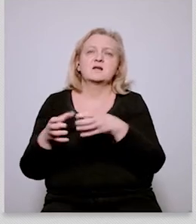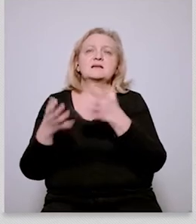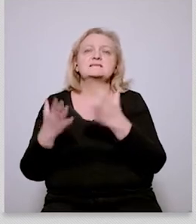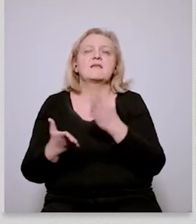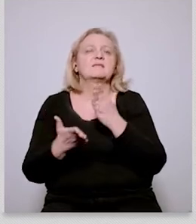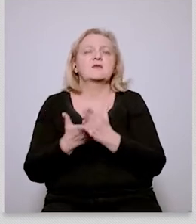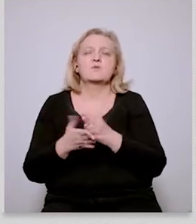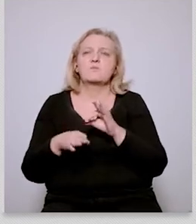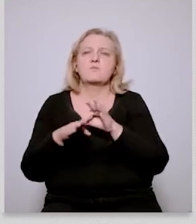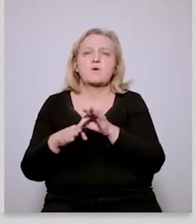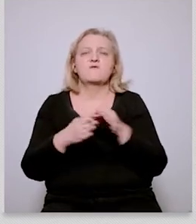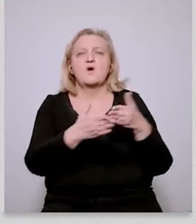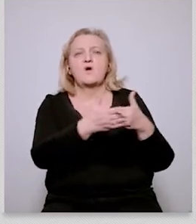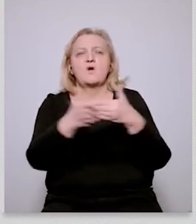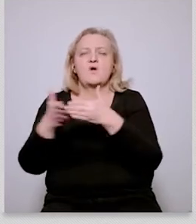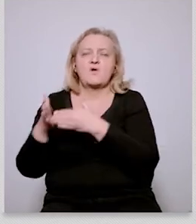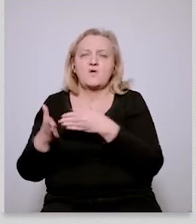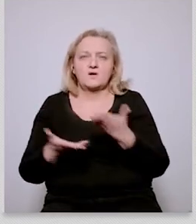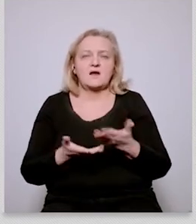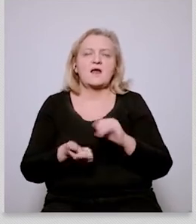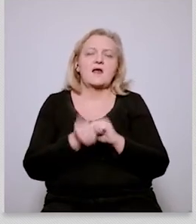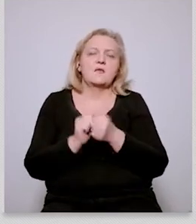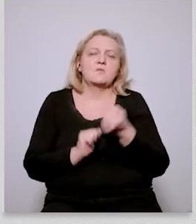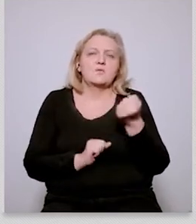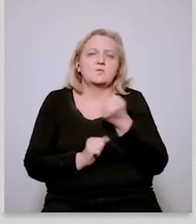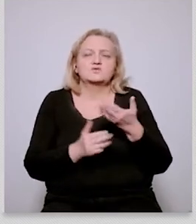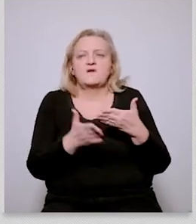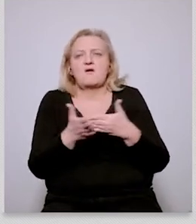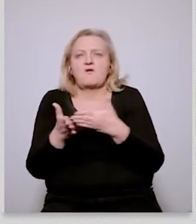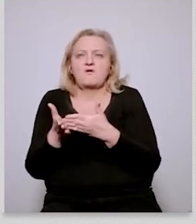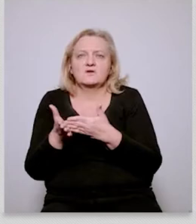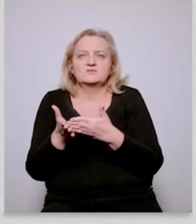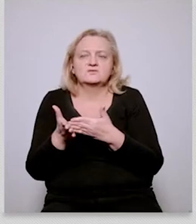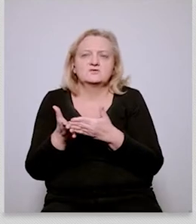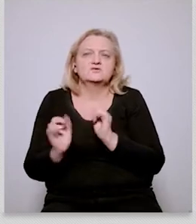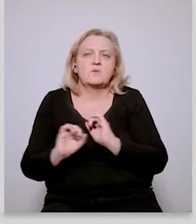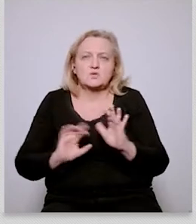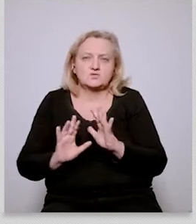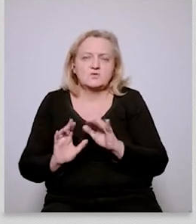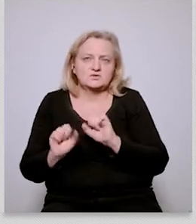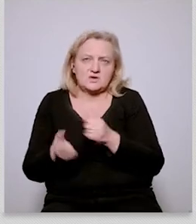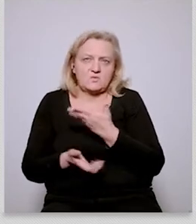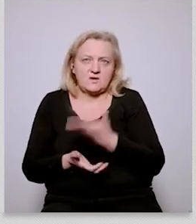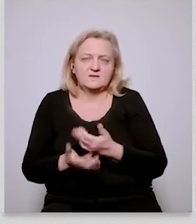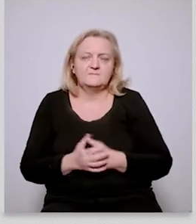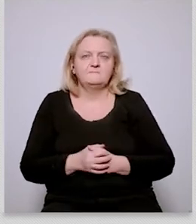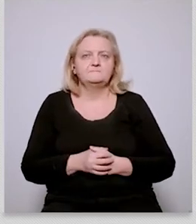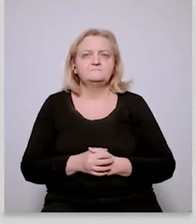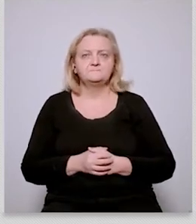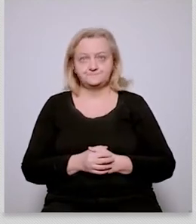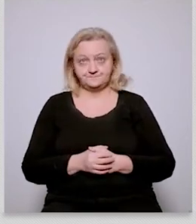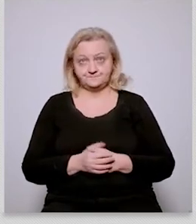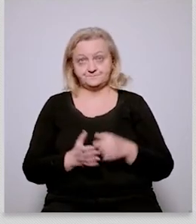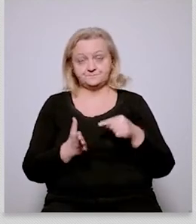covid um and and and post covid if we can call it that um uh atmosphere or context